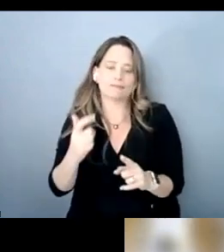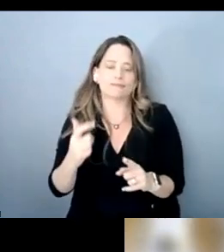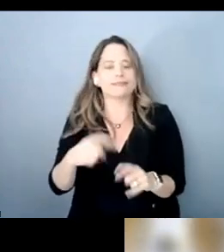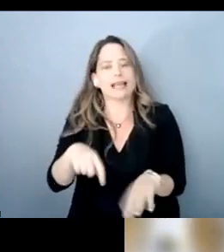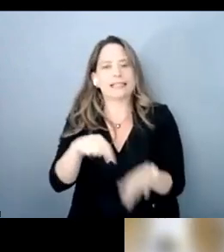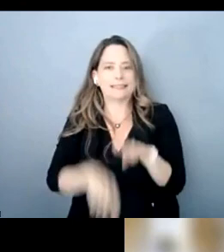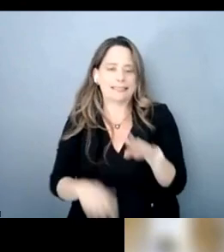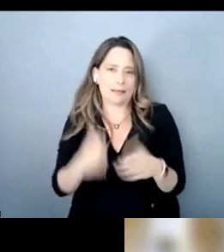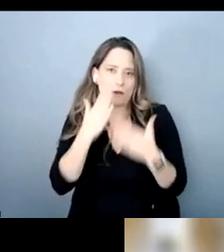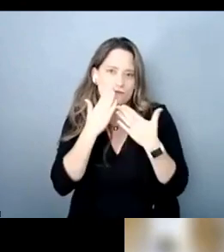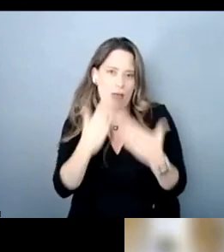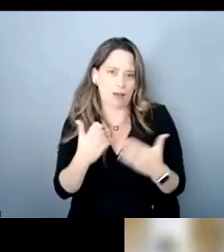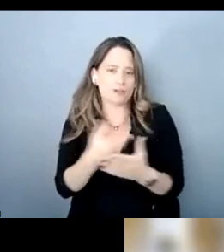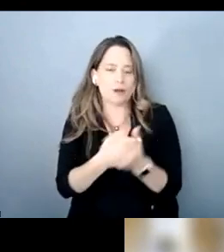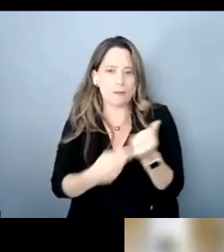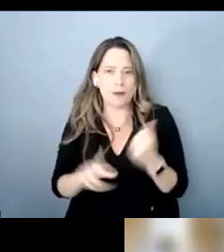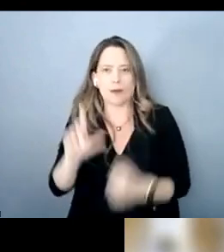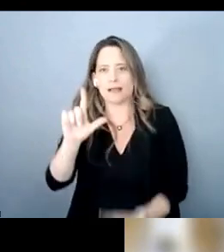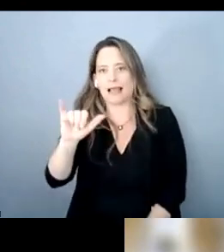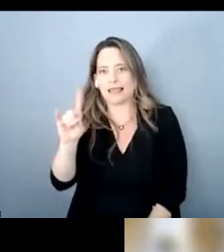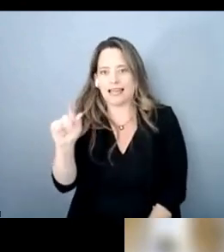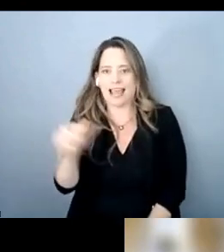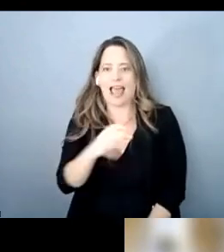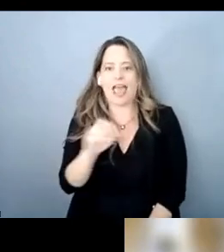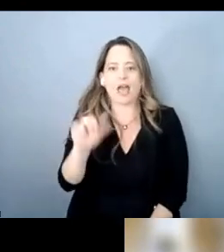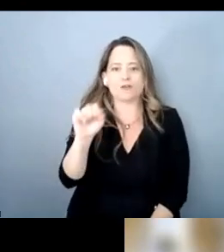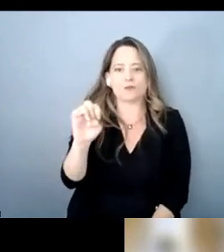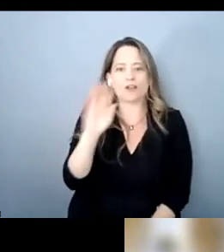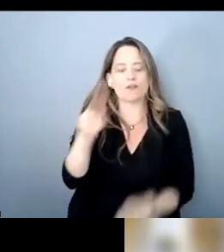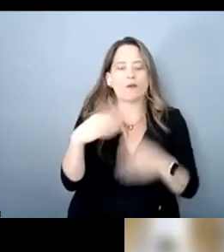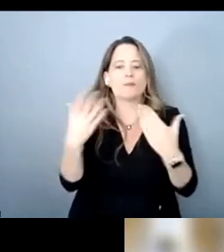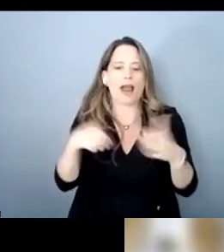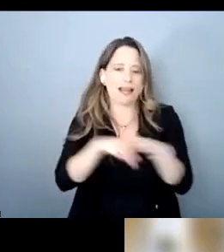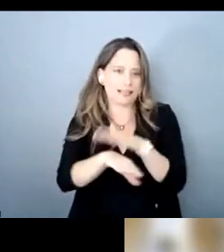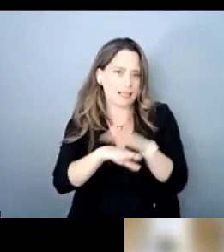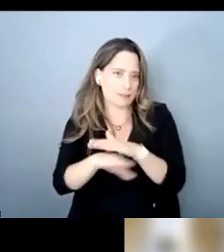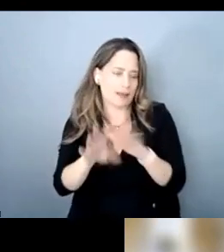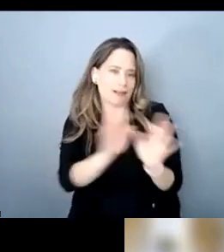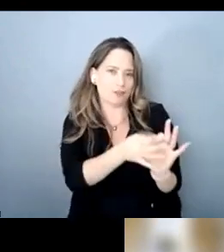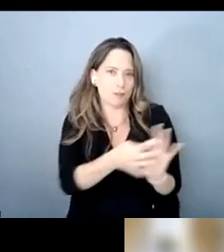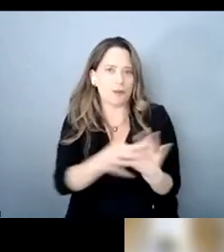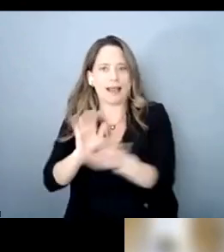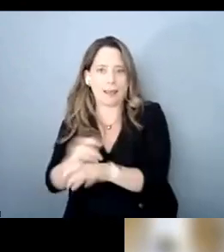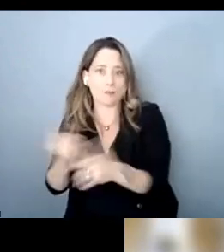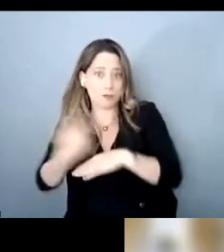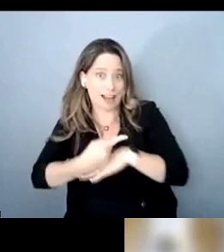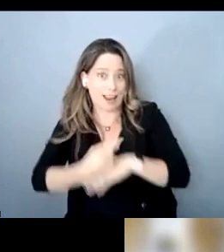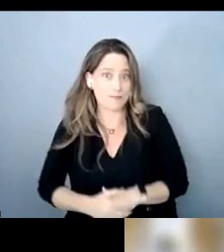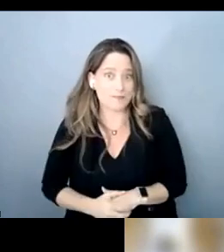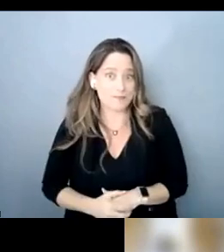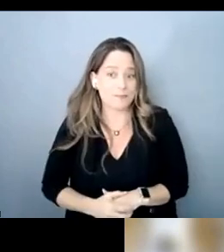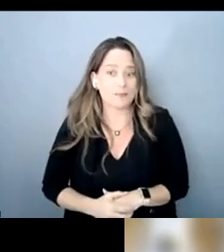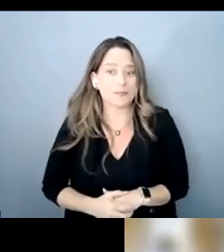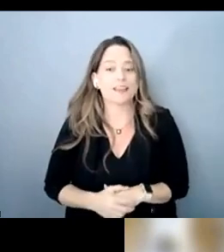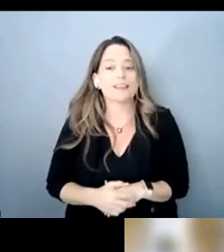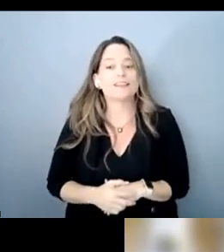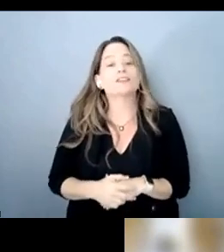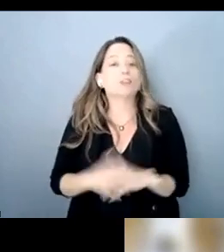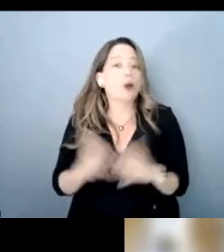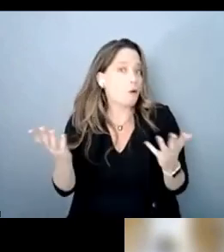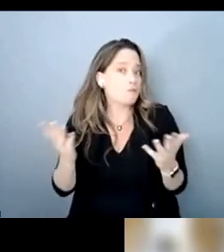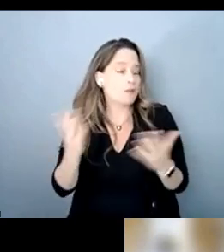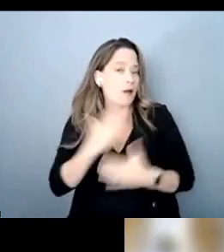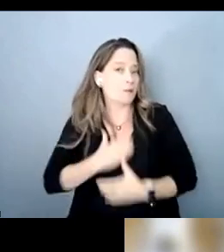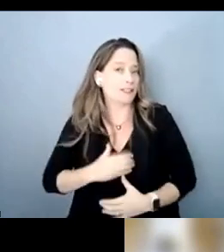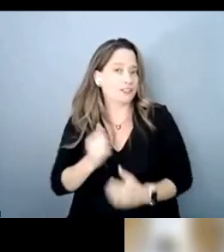gratitude to both lydia and rose for providing accessibility today um with that i wish everyone a